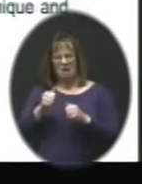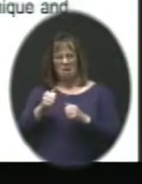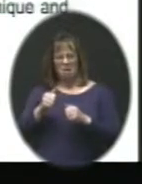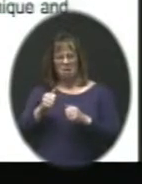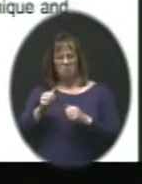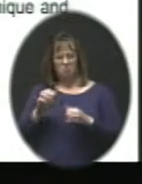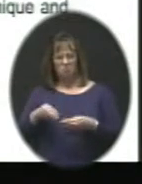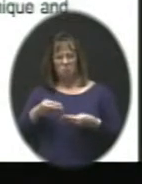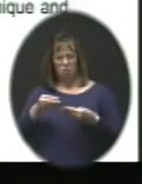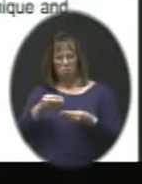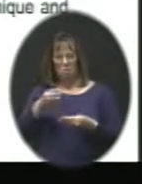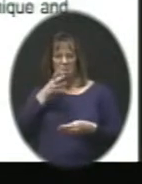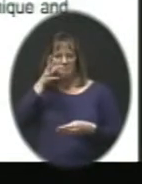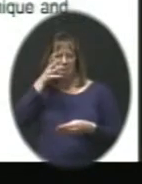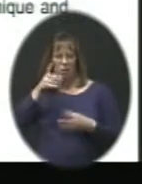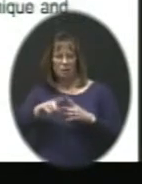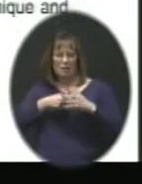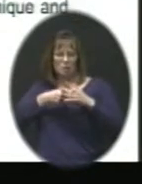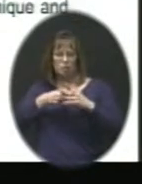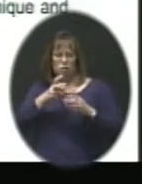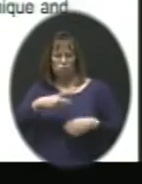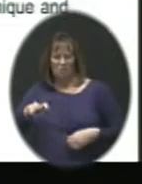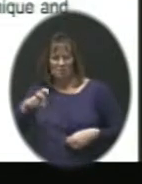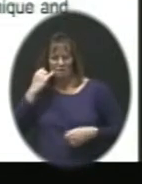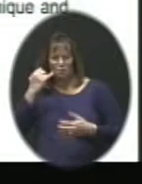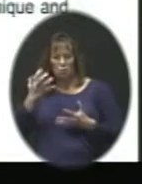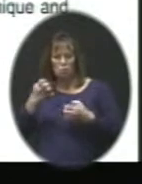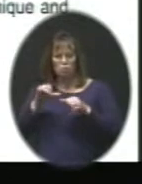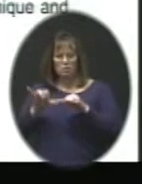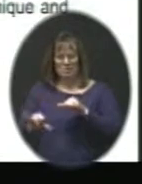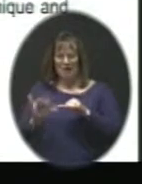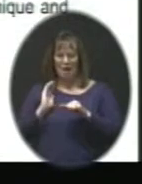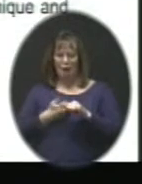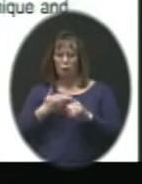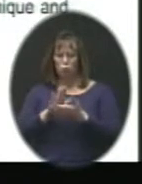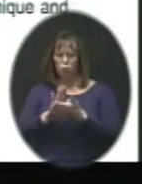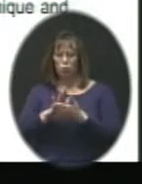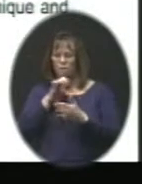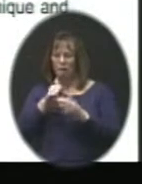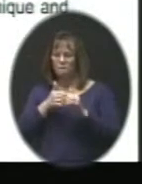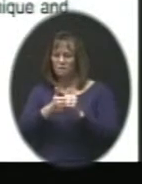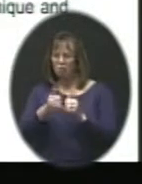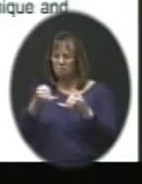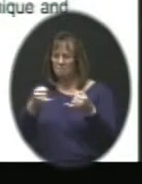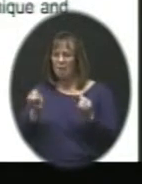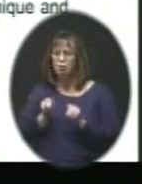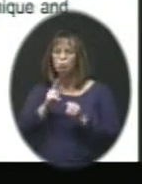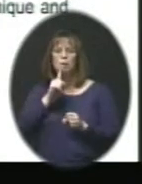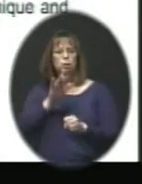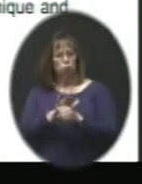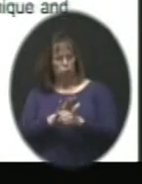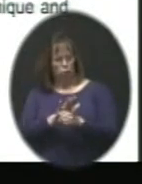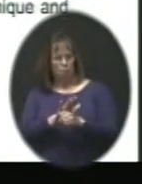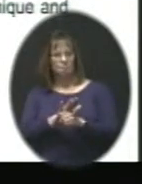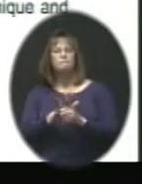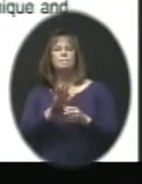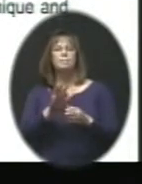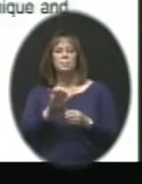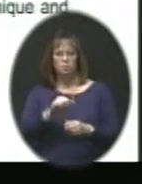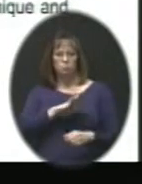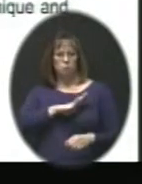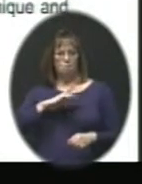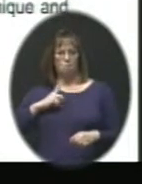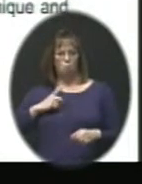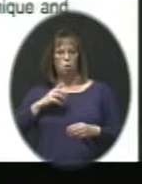for a parent-initiated transfer if we want to stay at our school and not follow the boundary? And we assured them that in fact there was a board